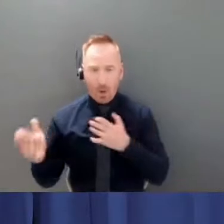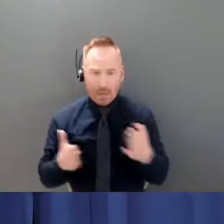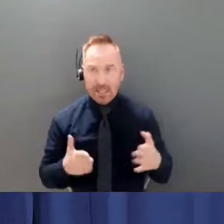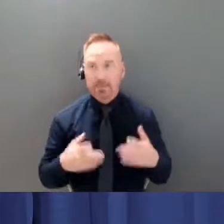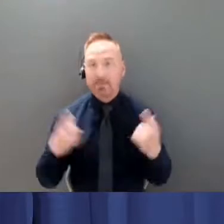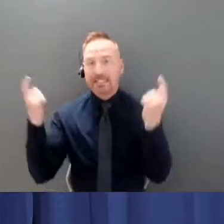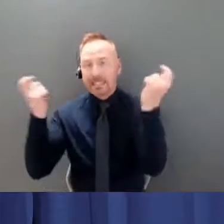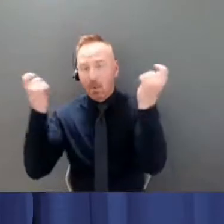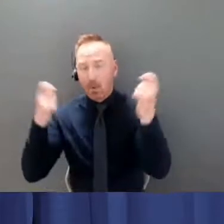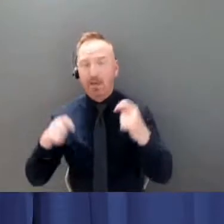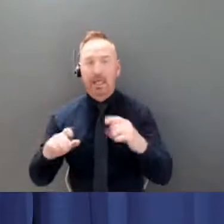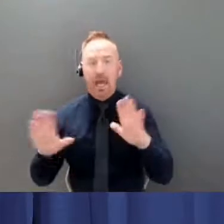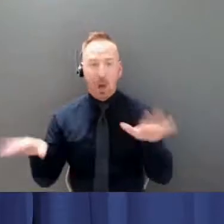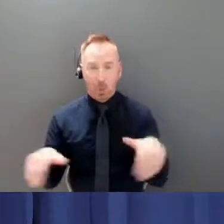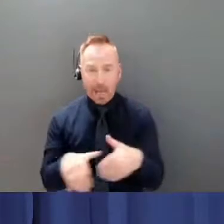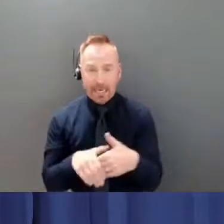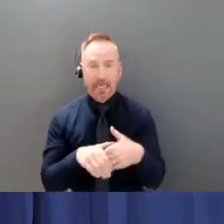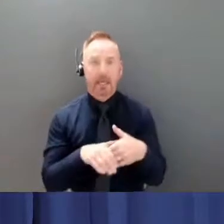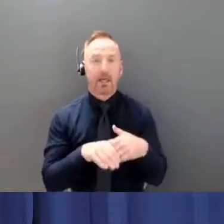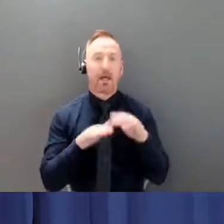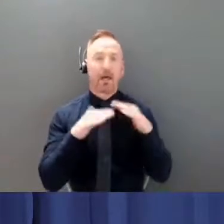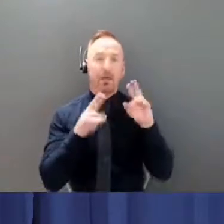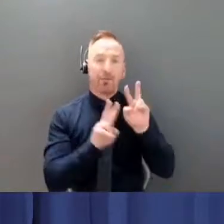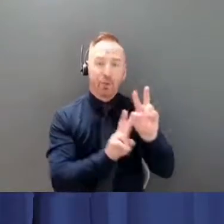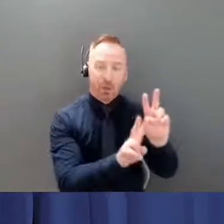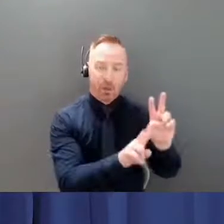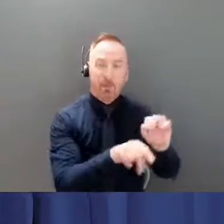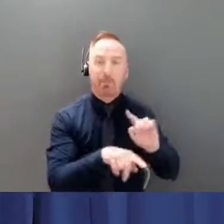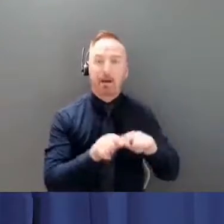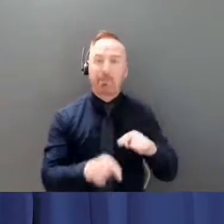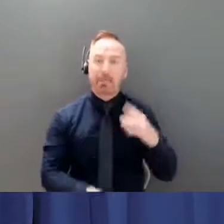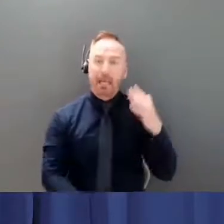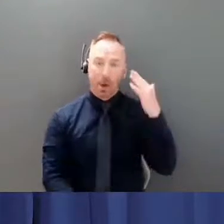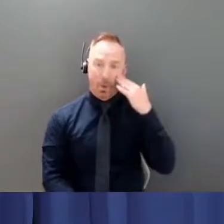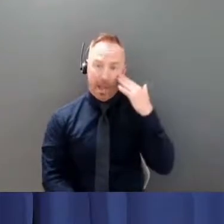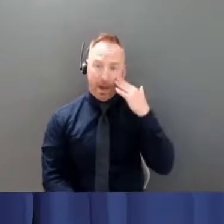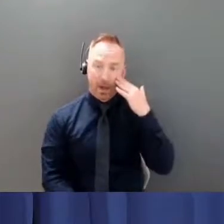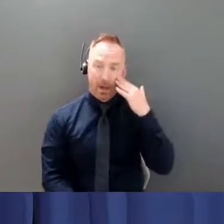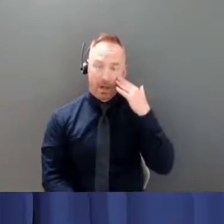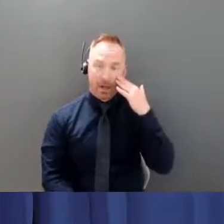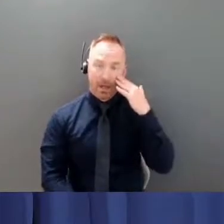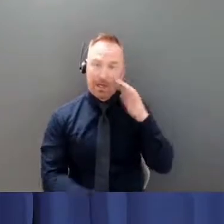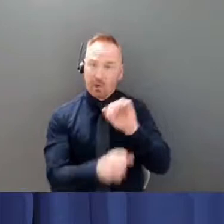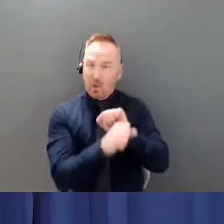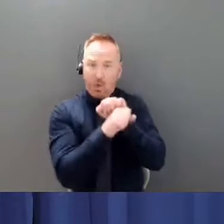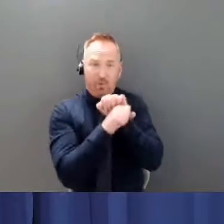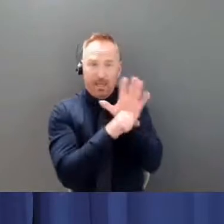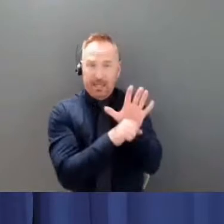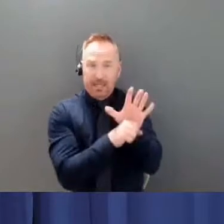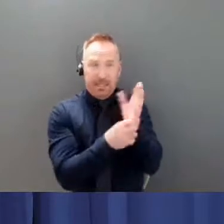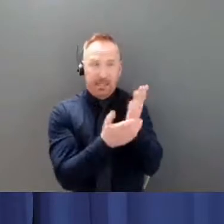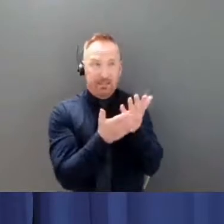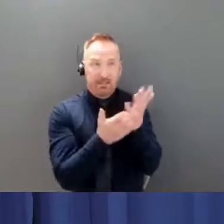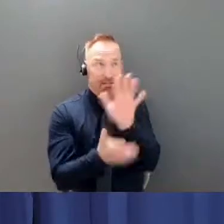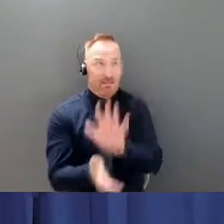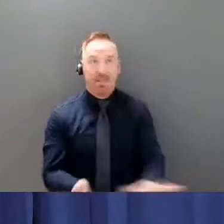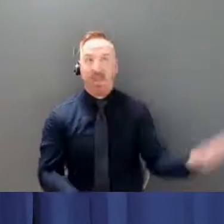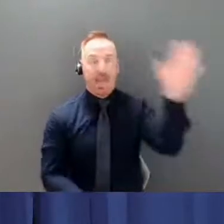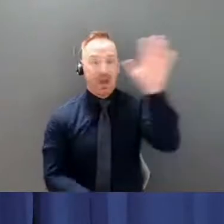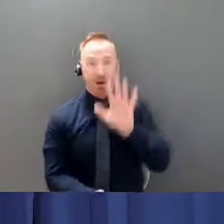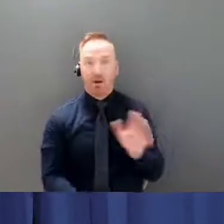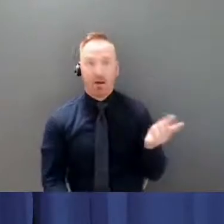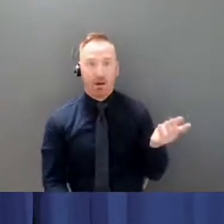funeral be aware that COVID is now almost anywhere everywhere and I want I would like you to consider